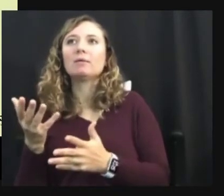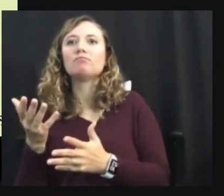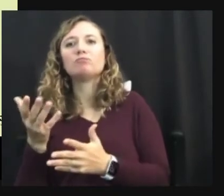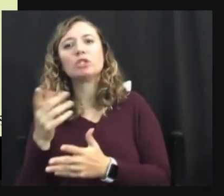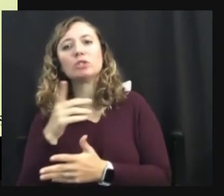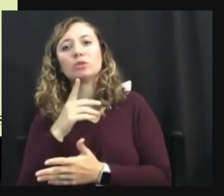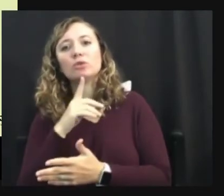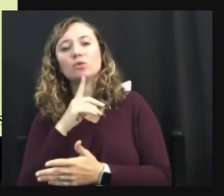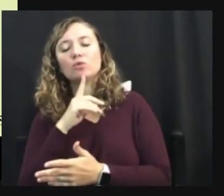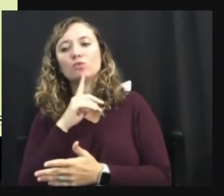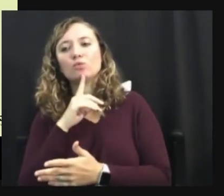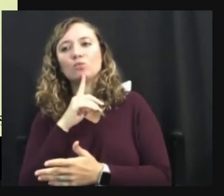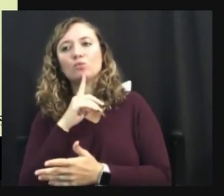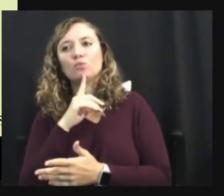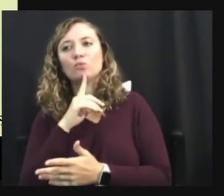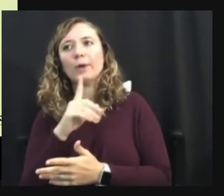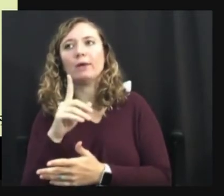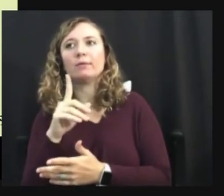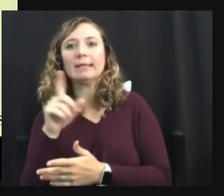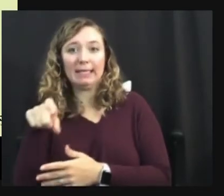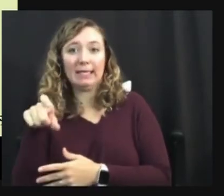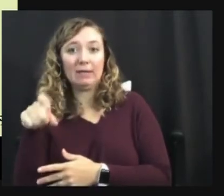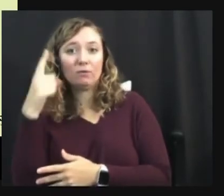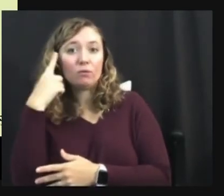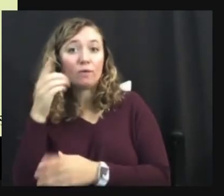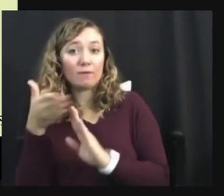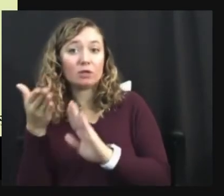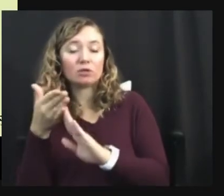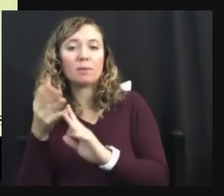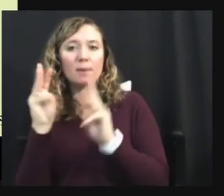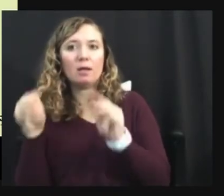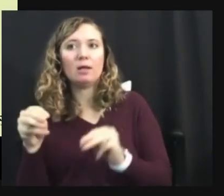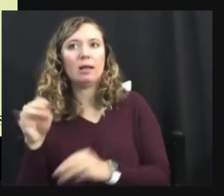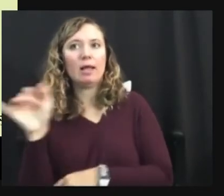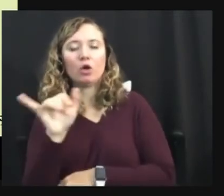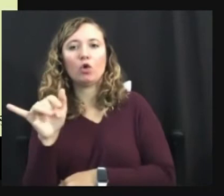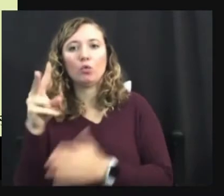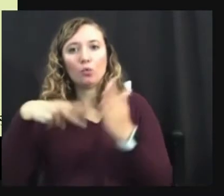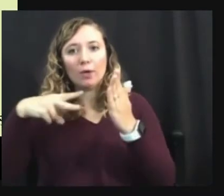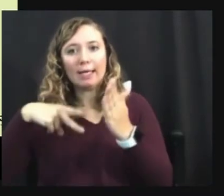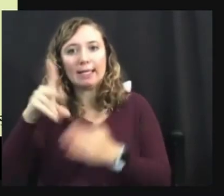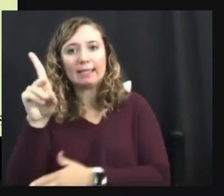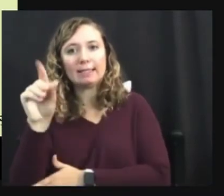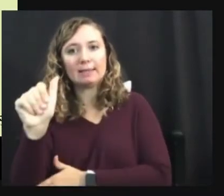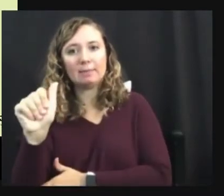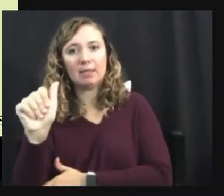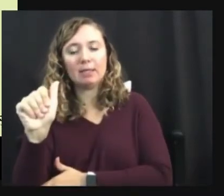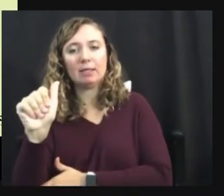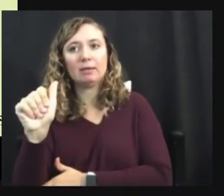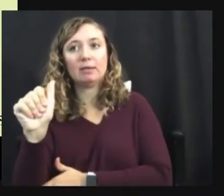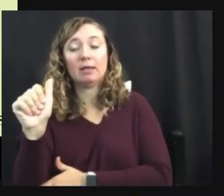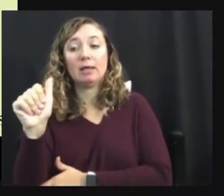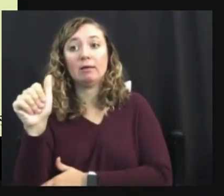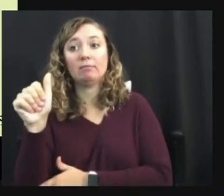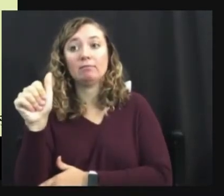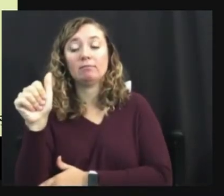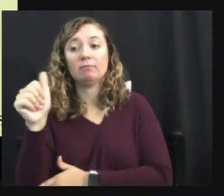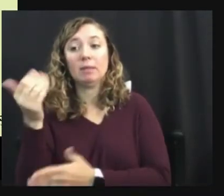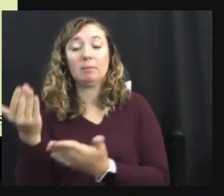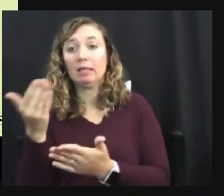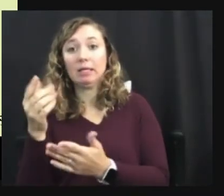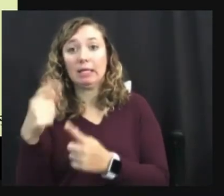a person has a reading disability to the point where they can't take in words with their eyeballs,